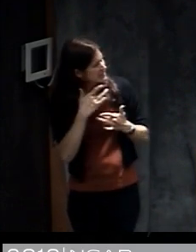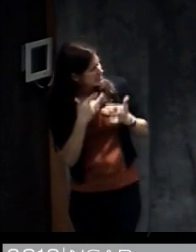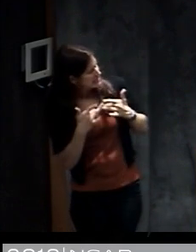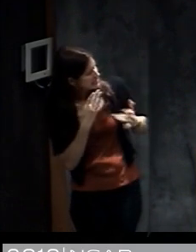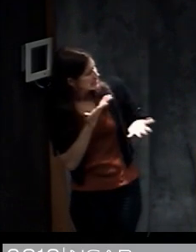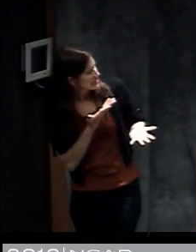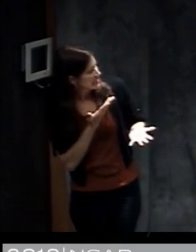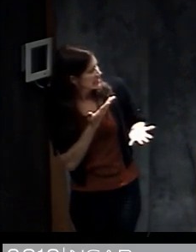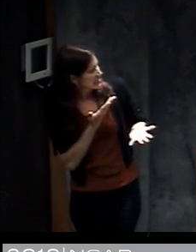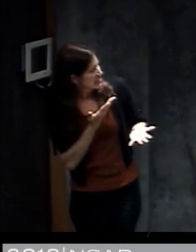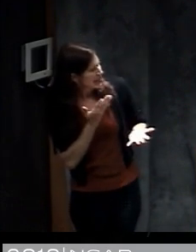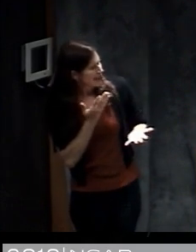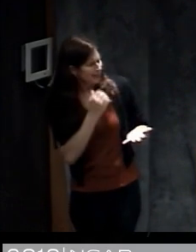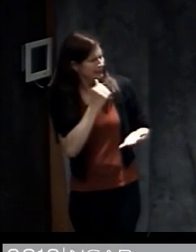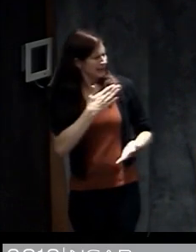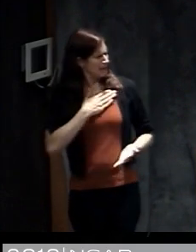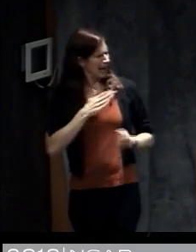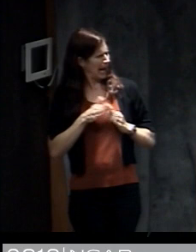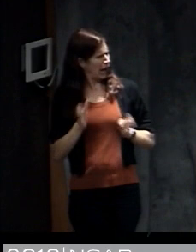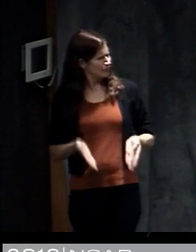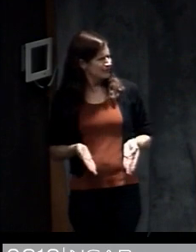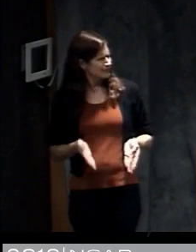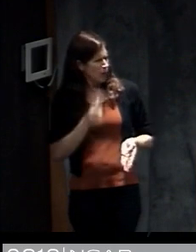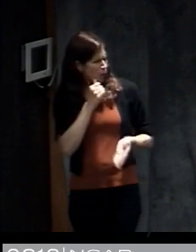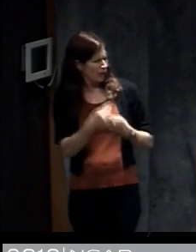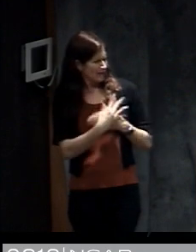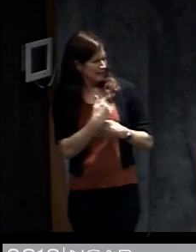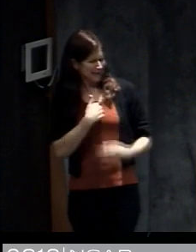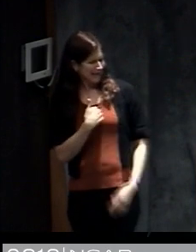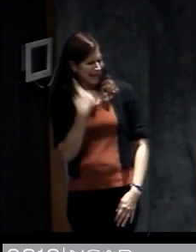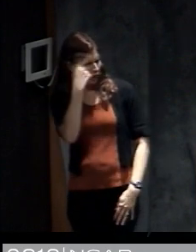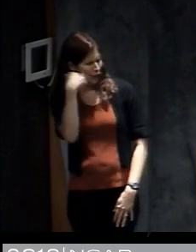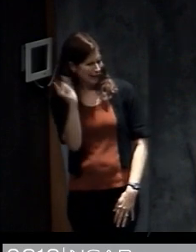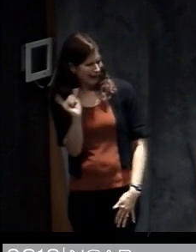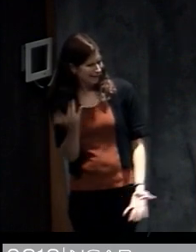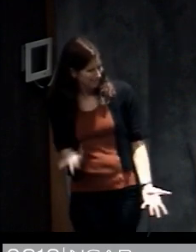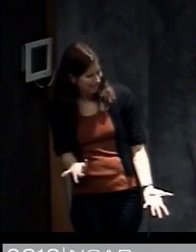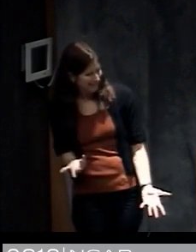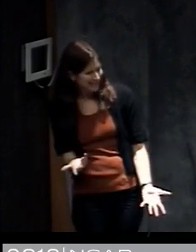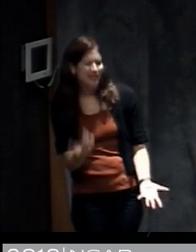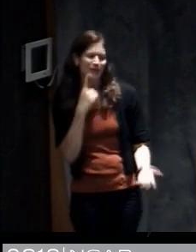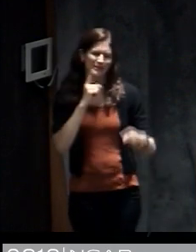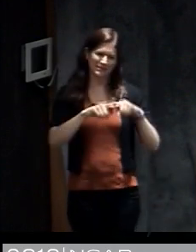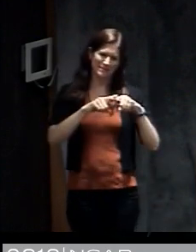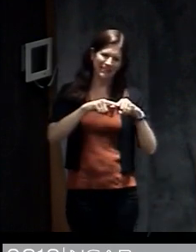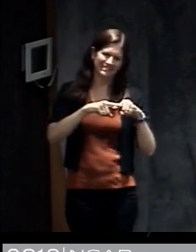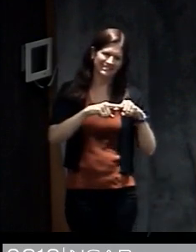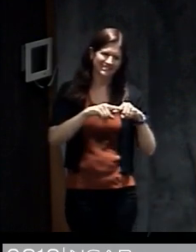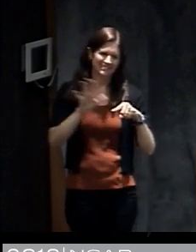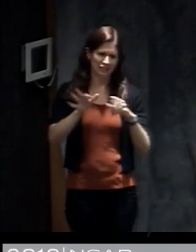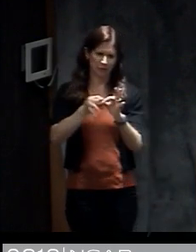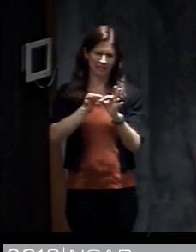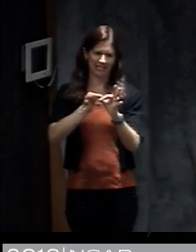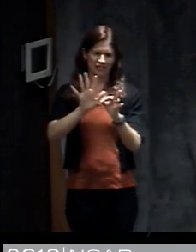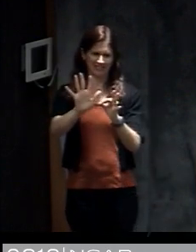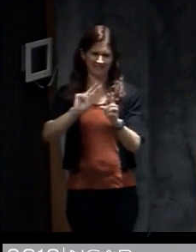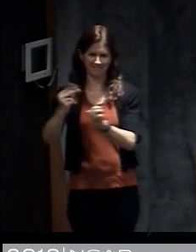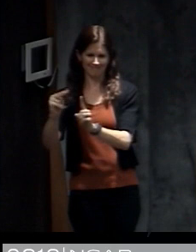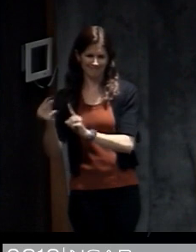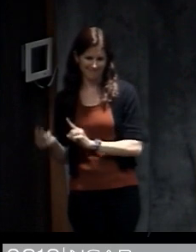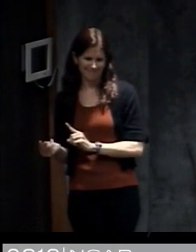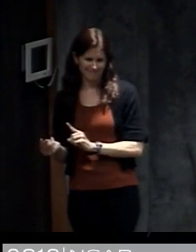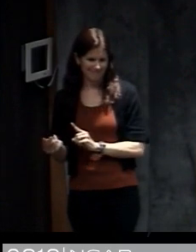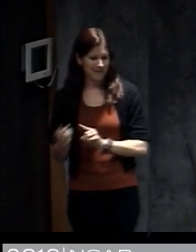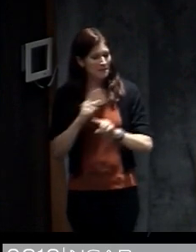Like they would say things like, well, that doesn't like my house. That's not going to affect me. So a lot of it does depend. There's no silver bullet that answers